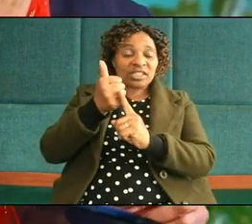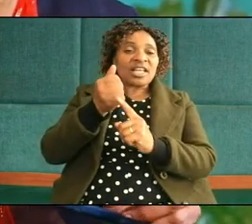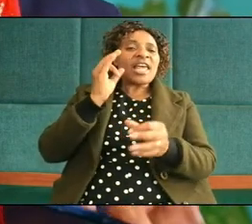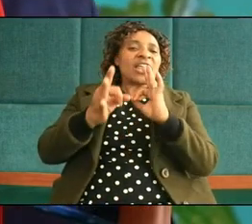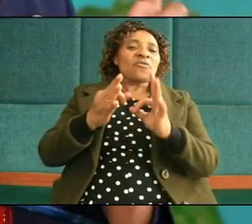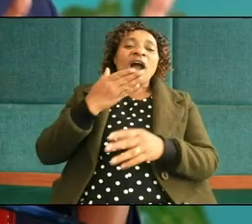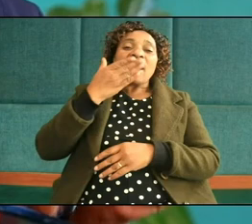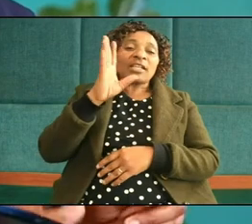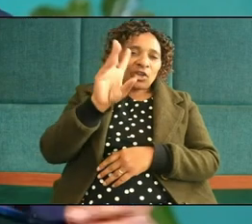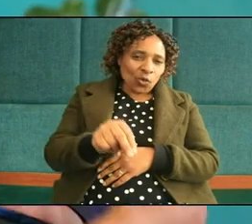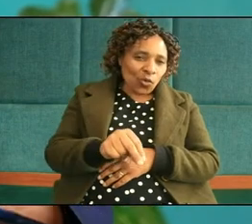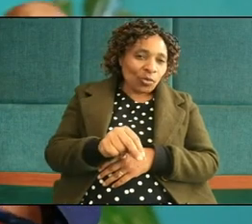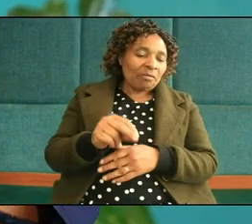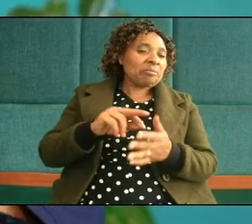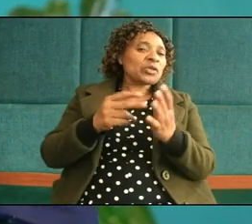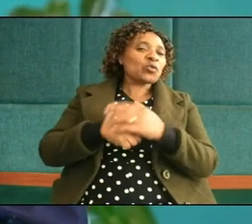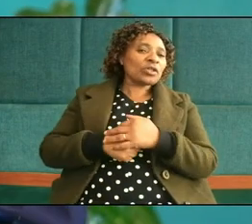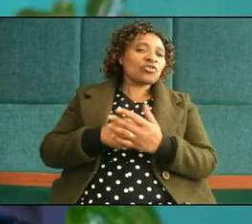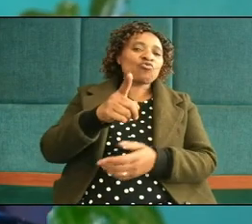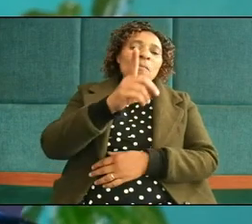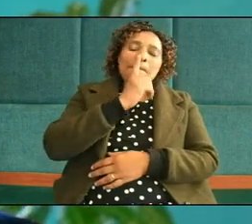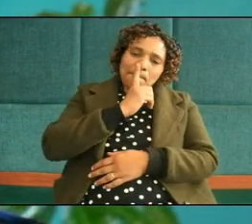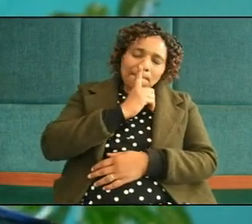no that means you are quiet